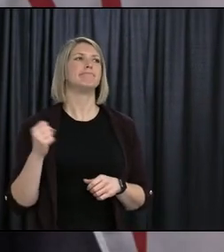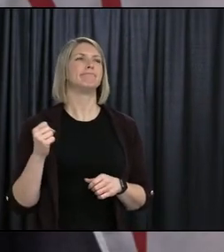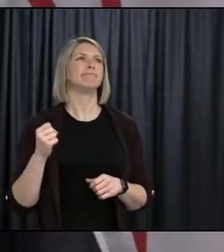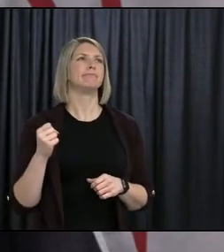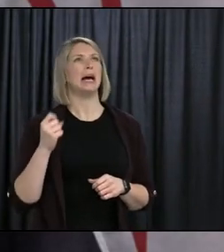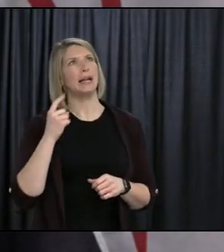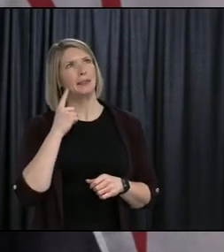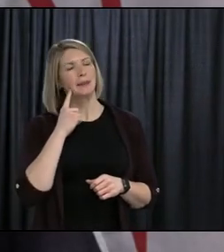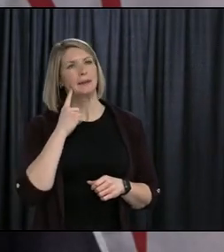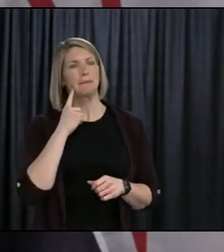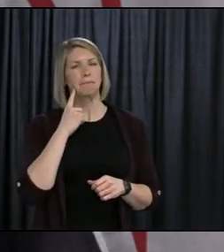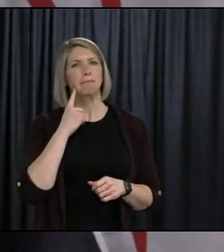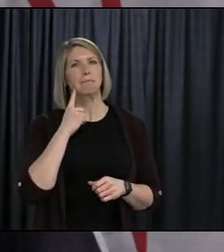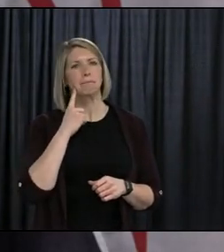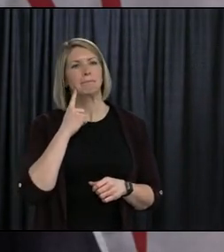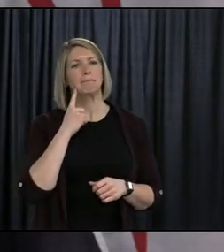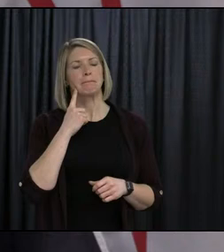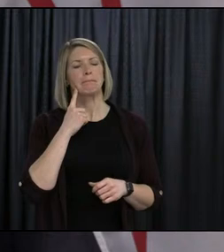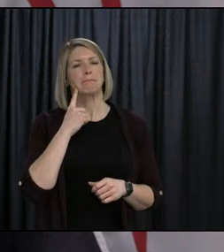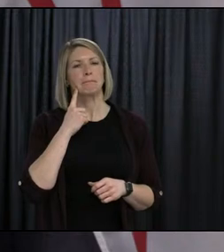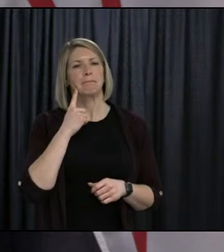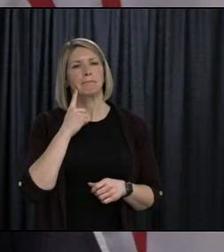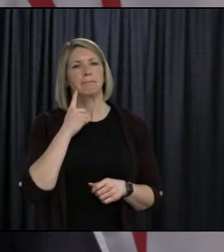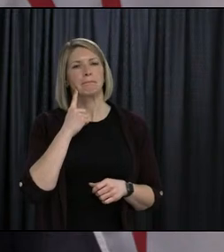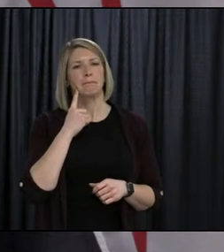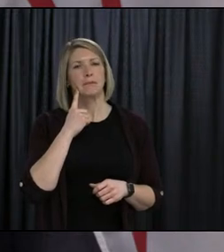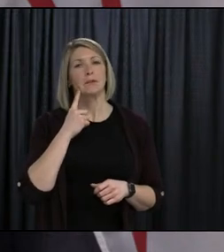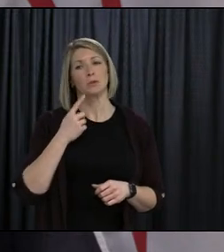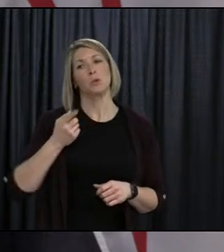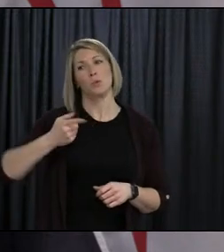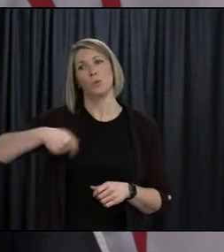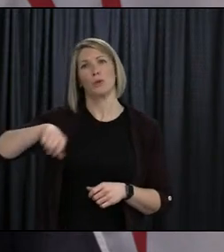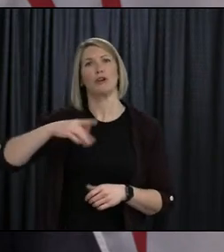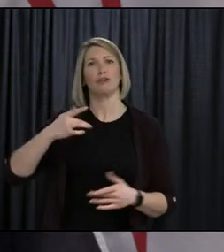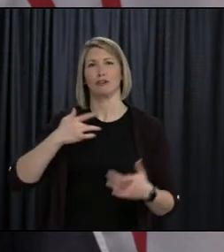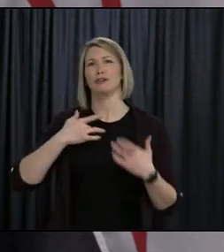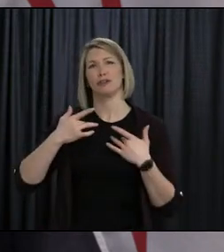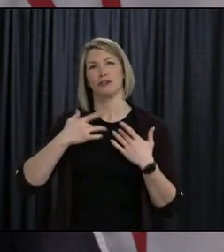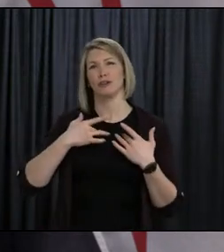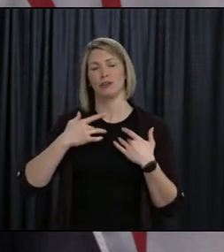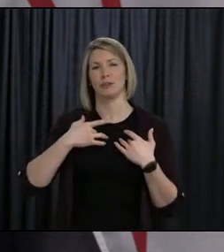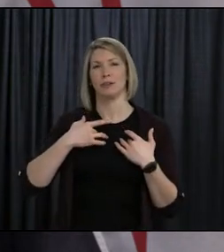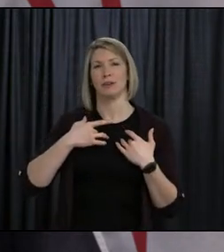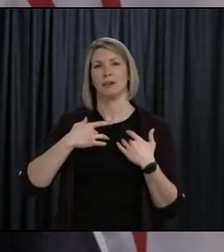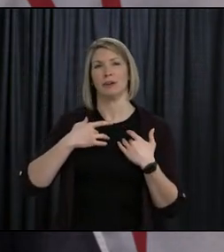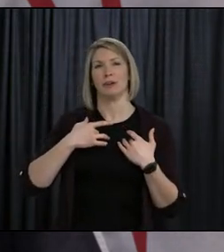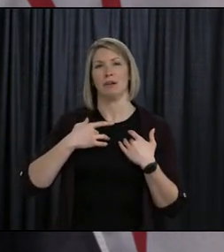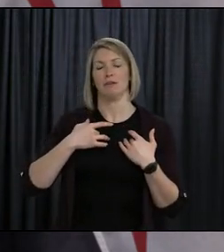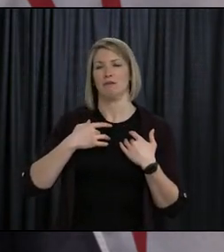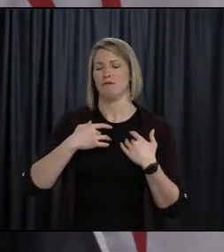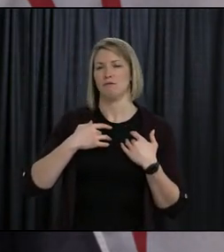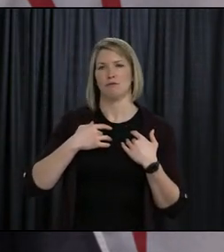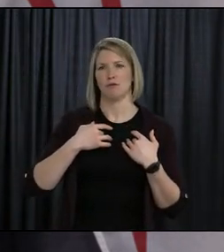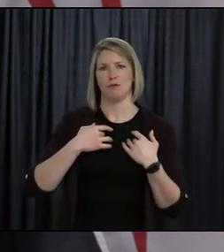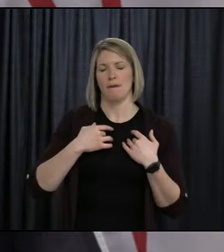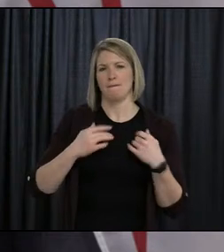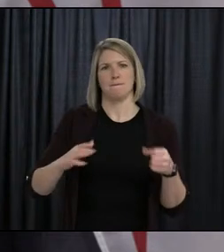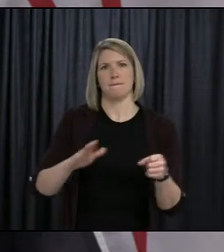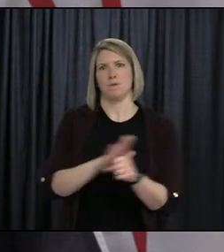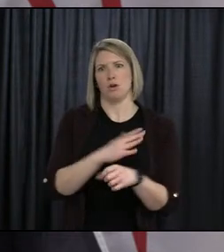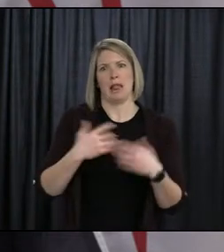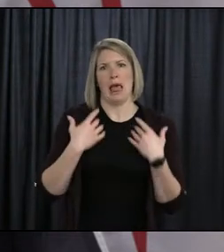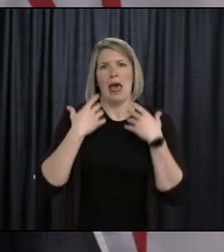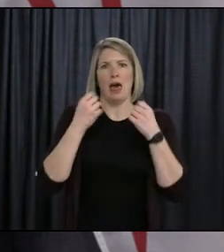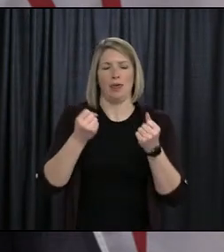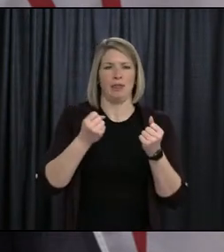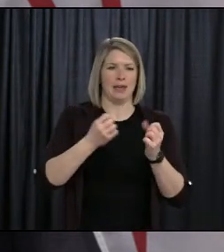we are very concerned with the emotional health in addition to the physical